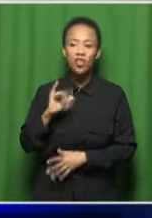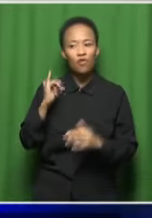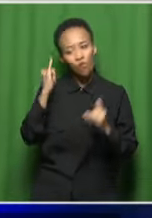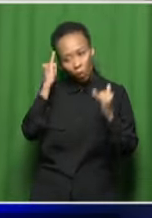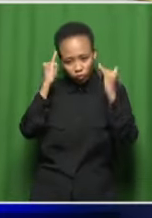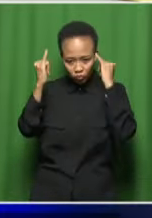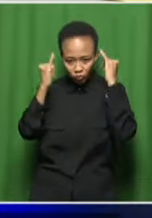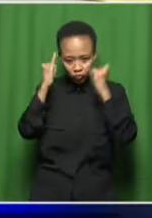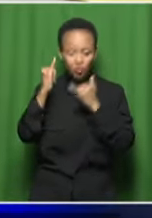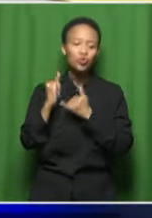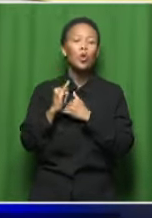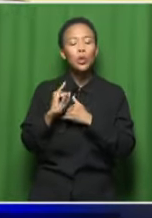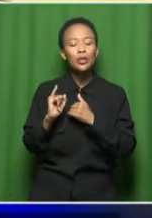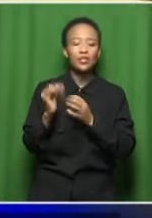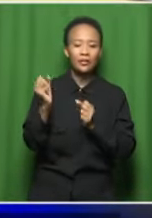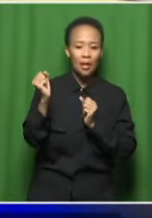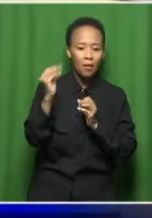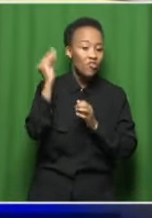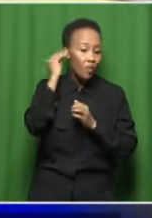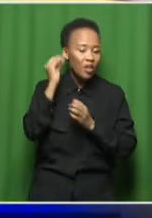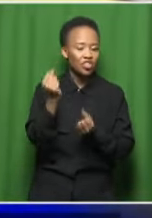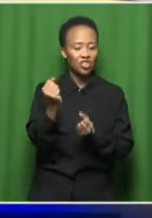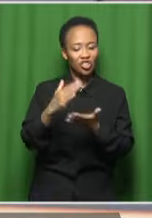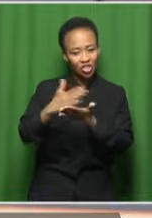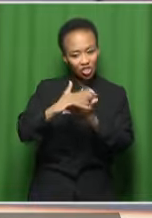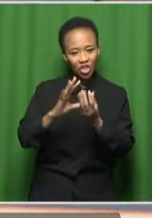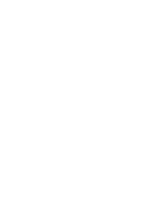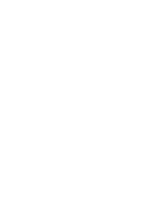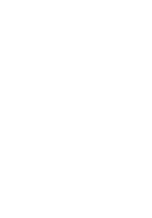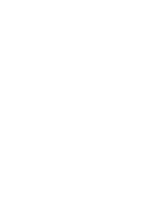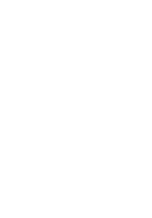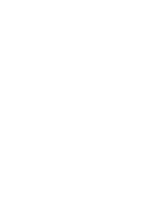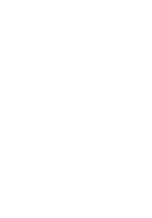your insights with us. Thank you. Thank you. Happy birthday, man. Thank you.